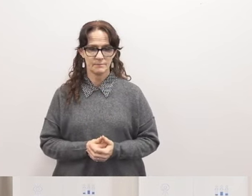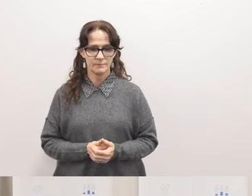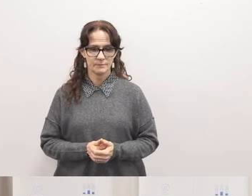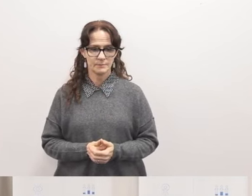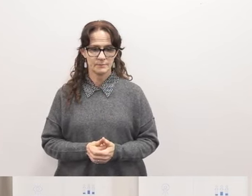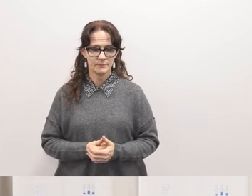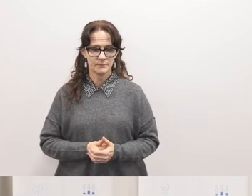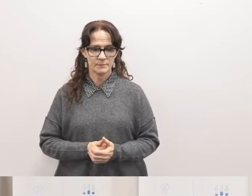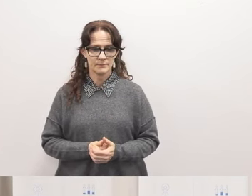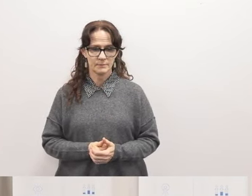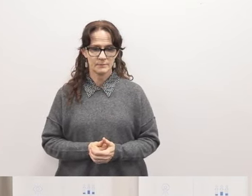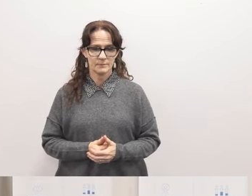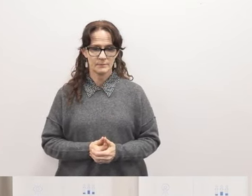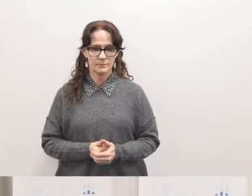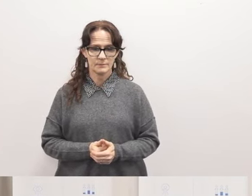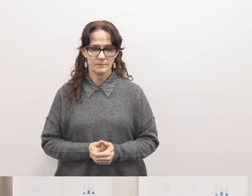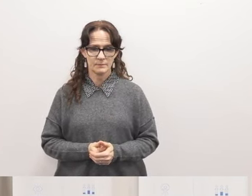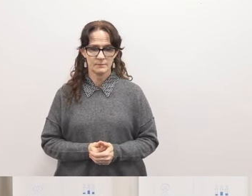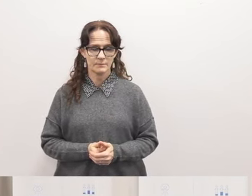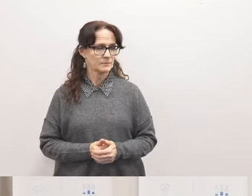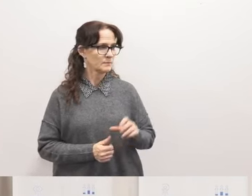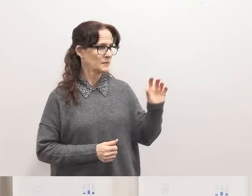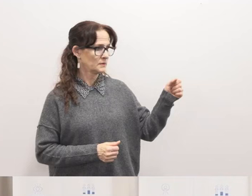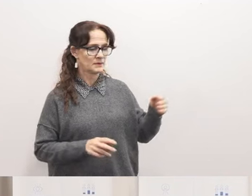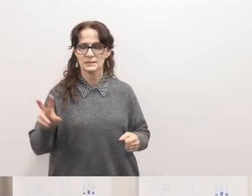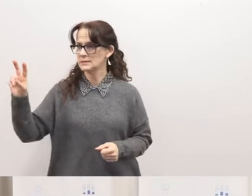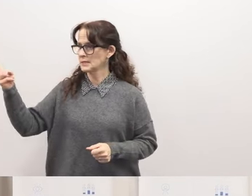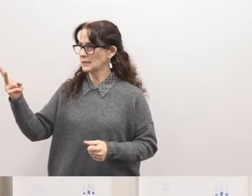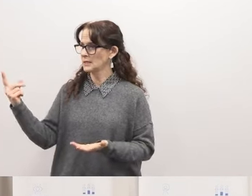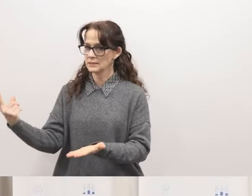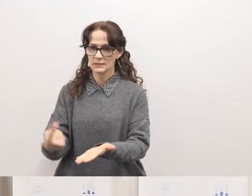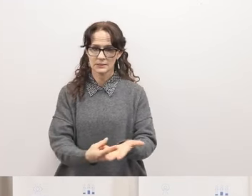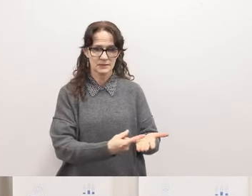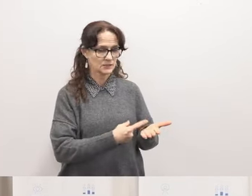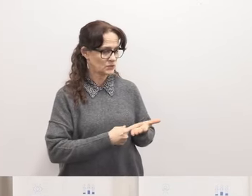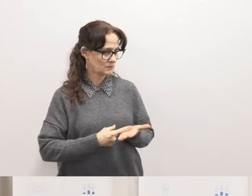yes yes that's what that was second any discussion